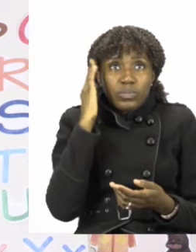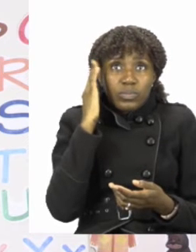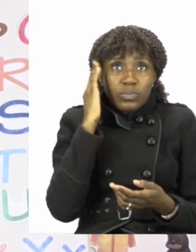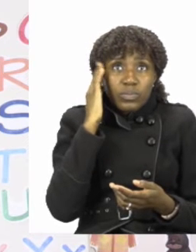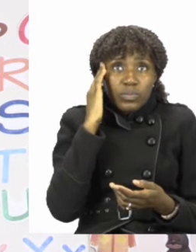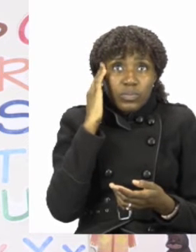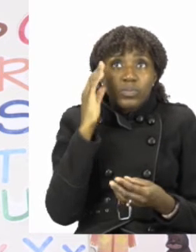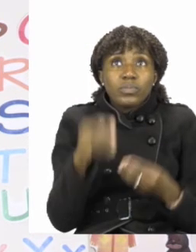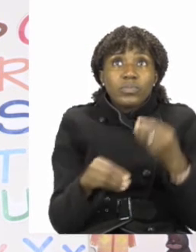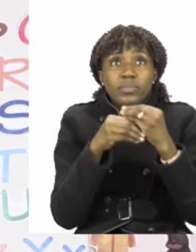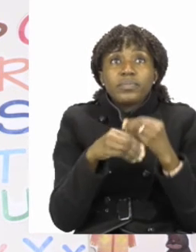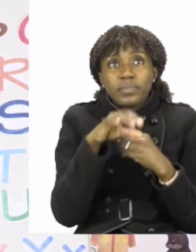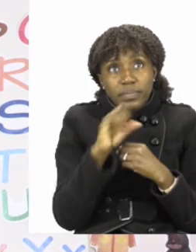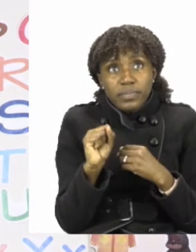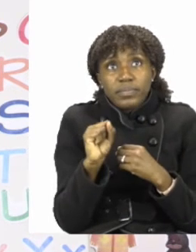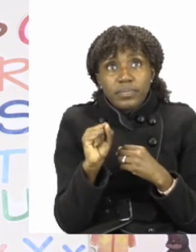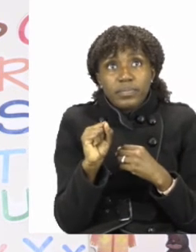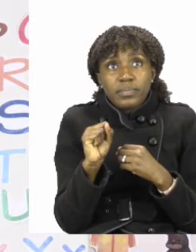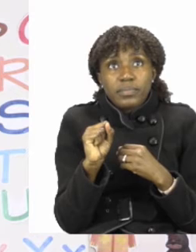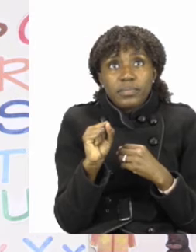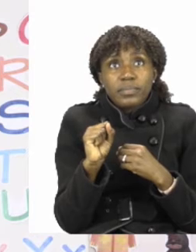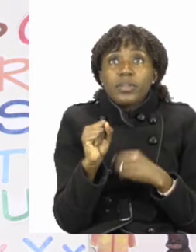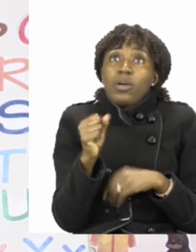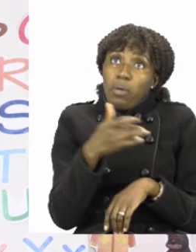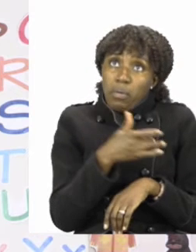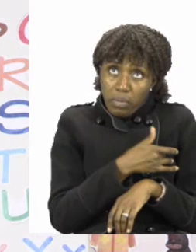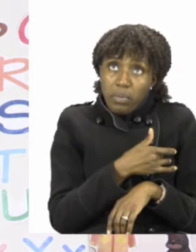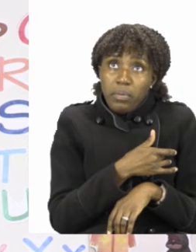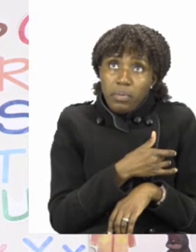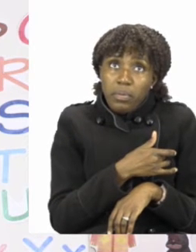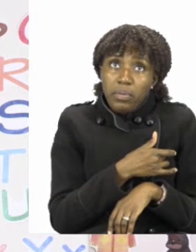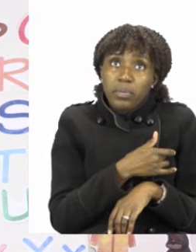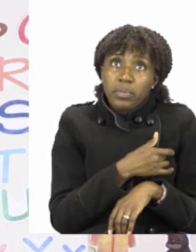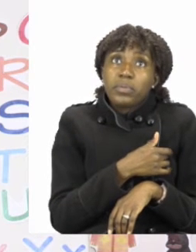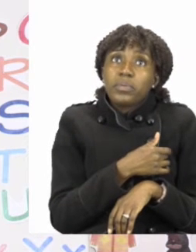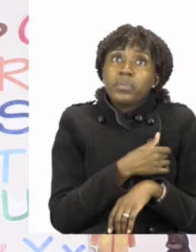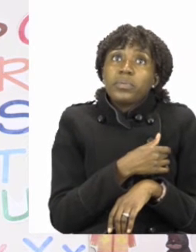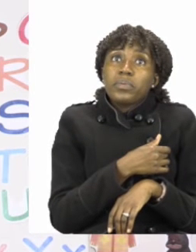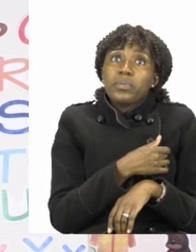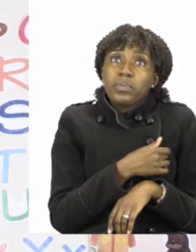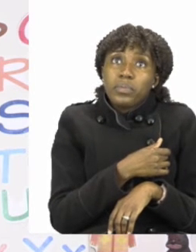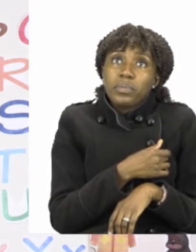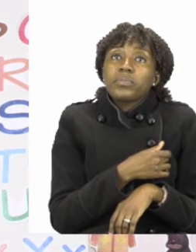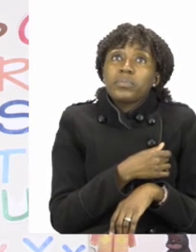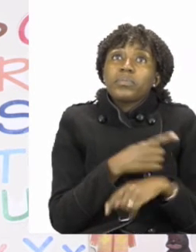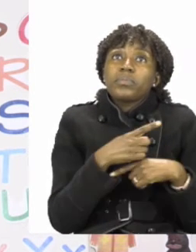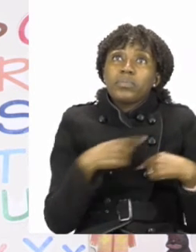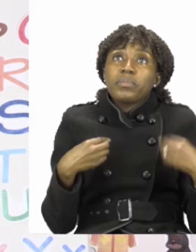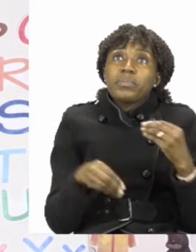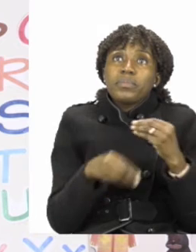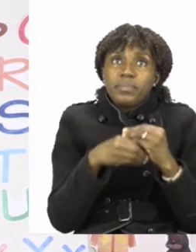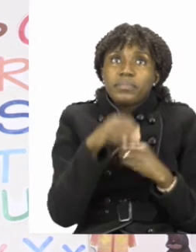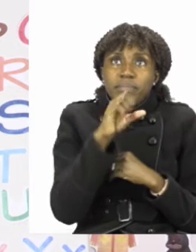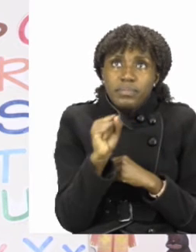for that action. If we have a she in the sentence, that means that verb is going to also have